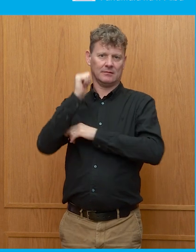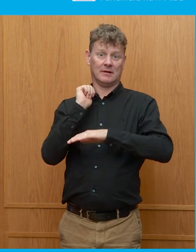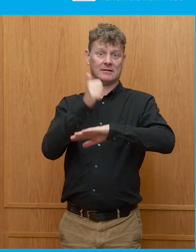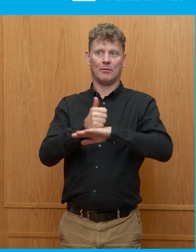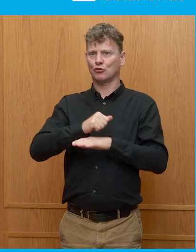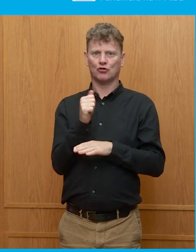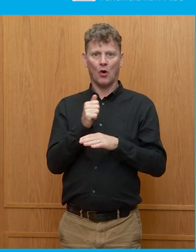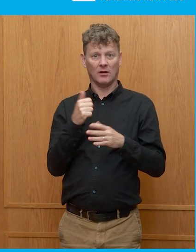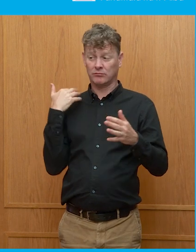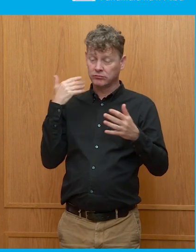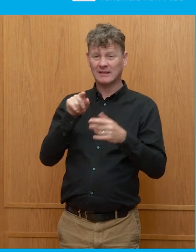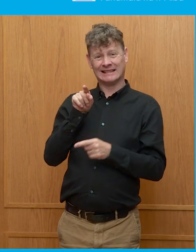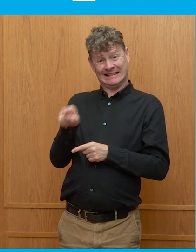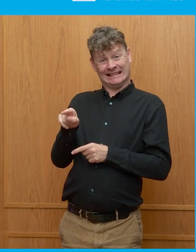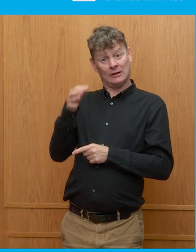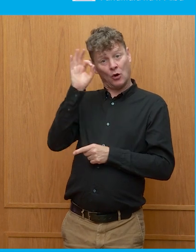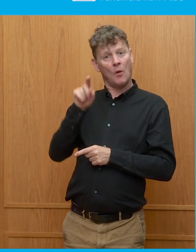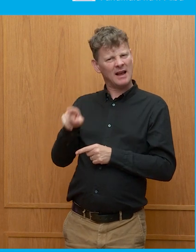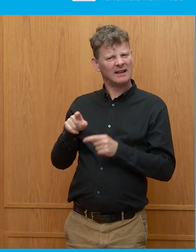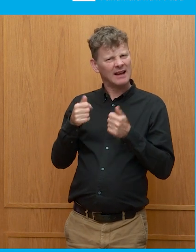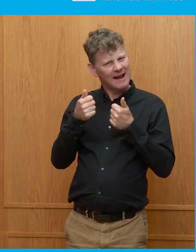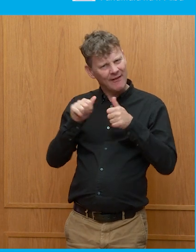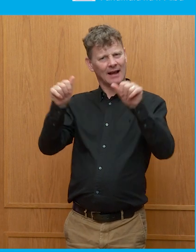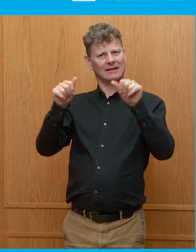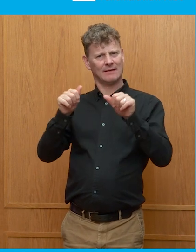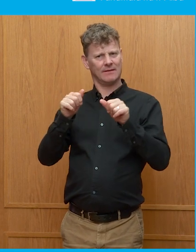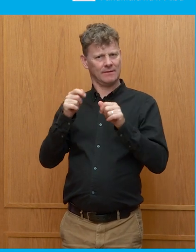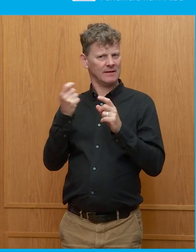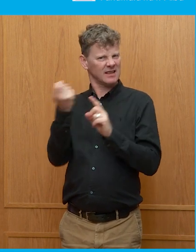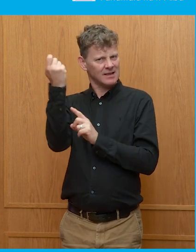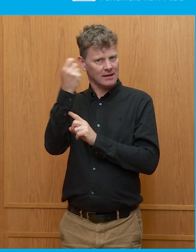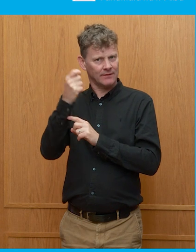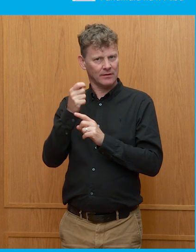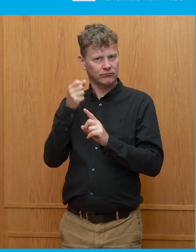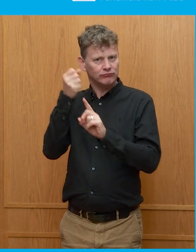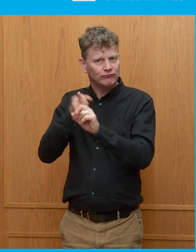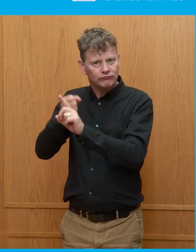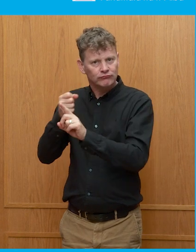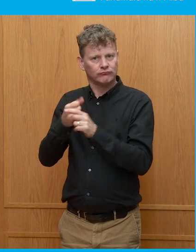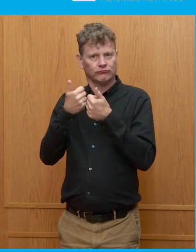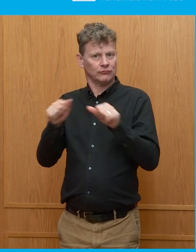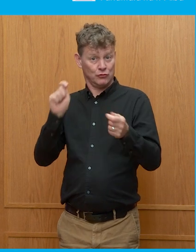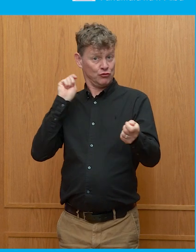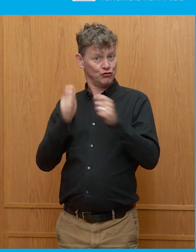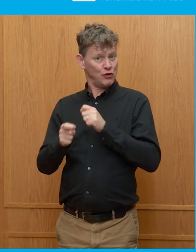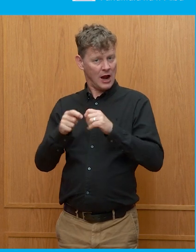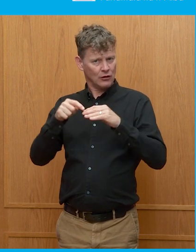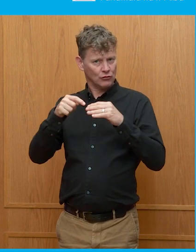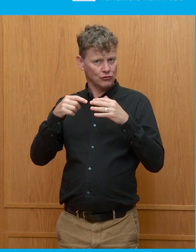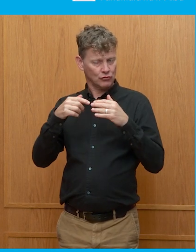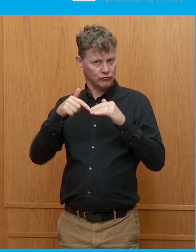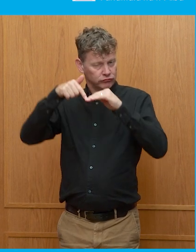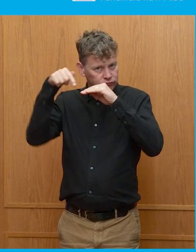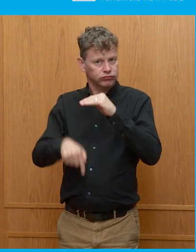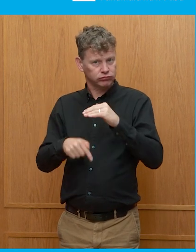Scotland, our Public Petitions Committee has been one of the most effective and most successful and has really brought about some quite profound change in the